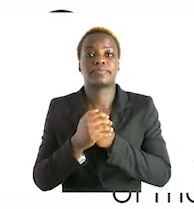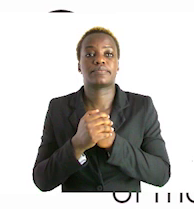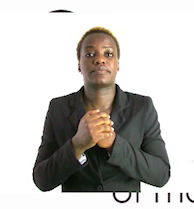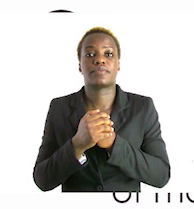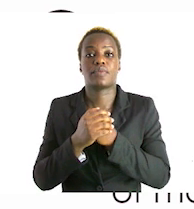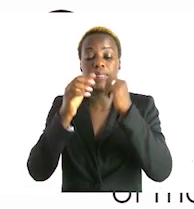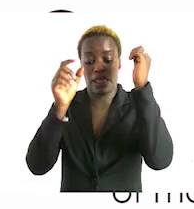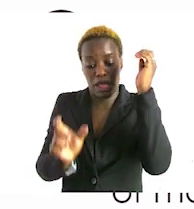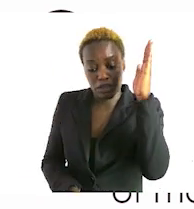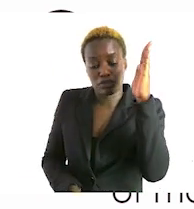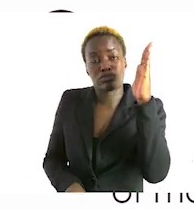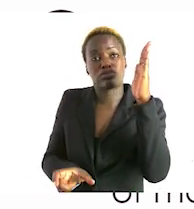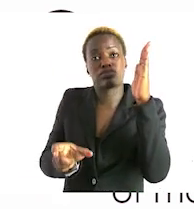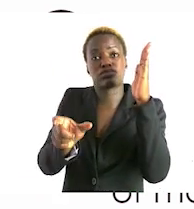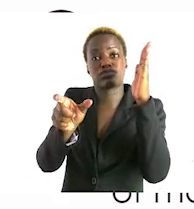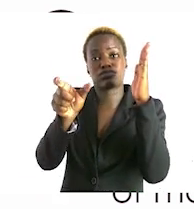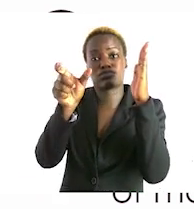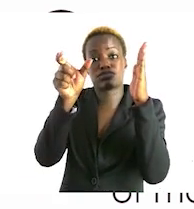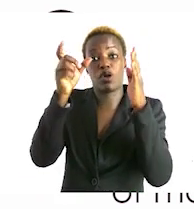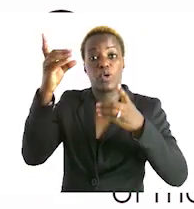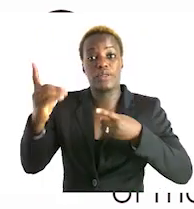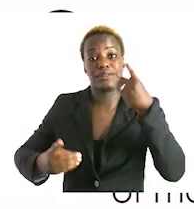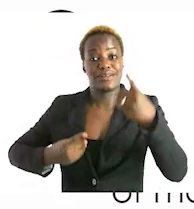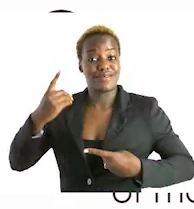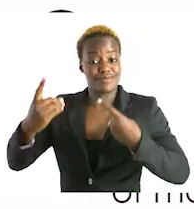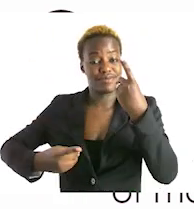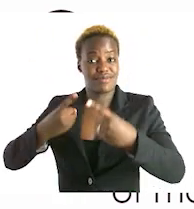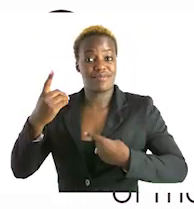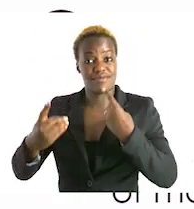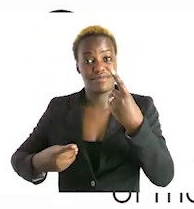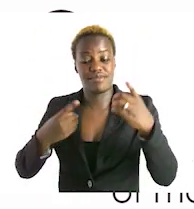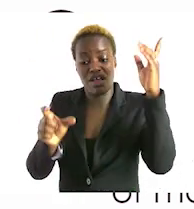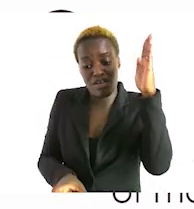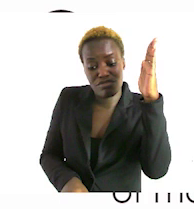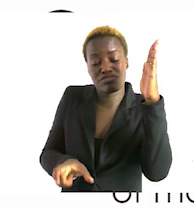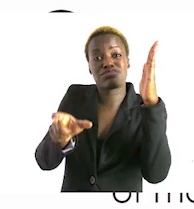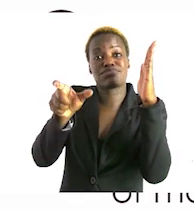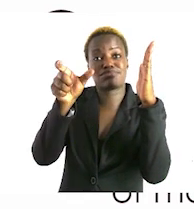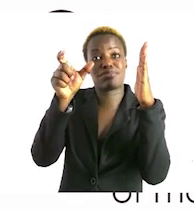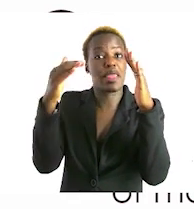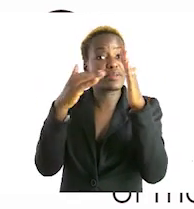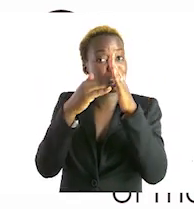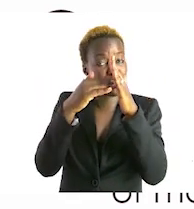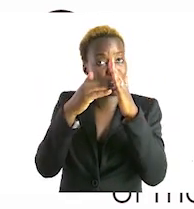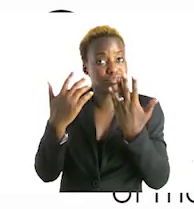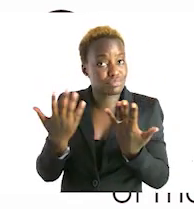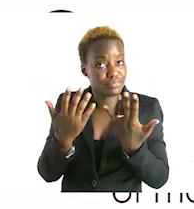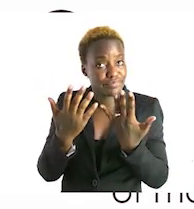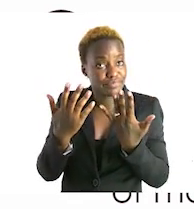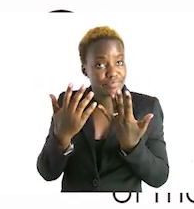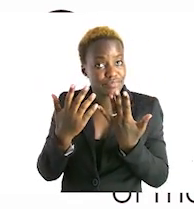you go all the way up until where the column the bar of the drama ends where did it stop